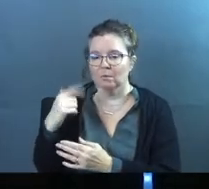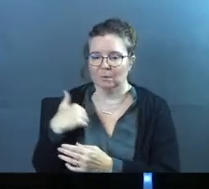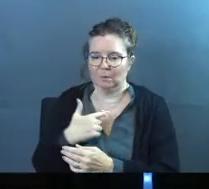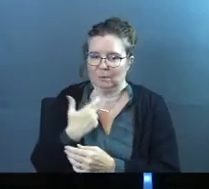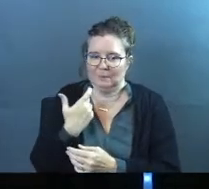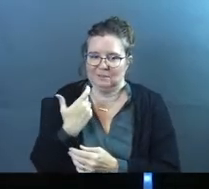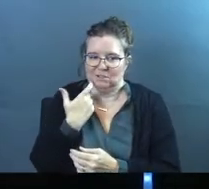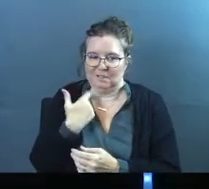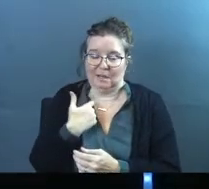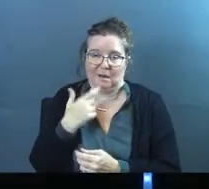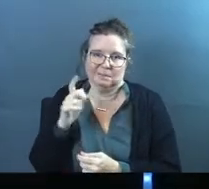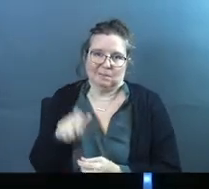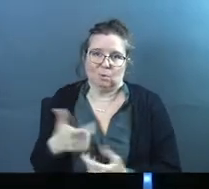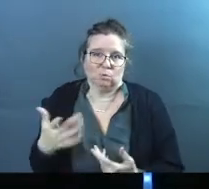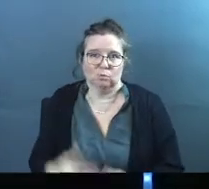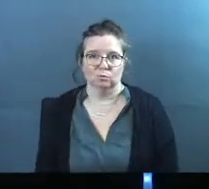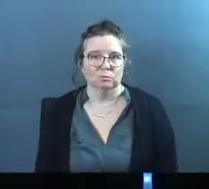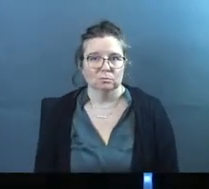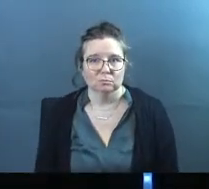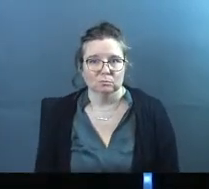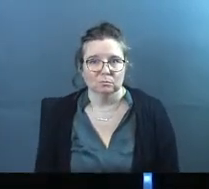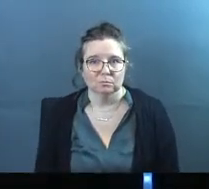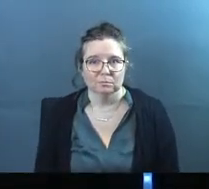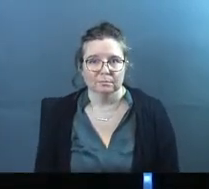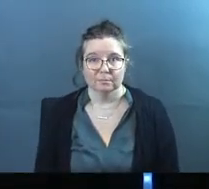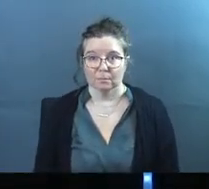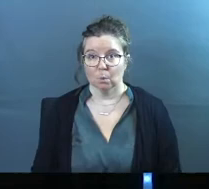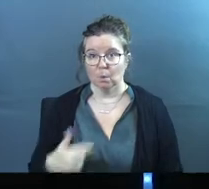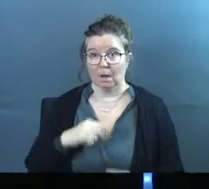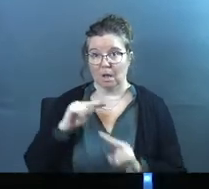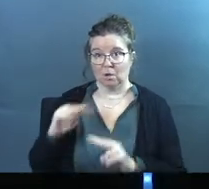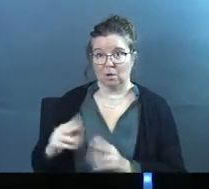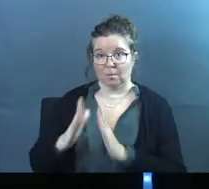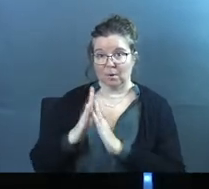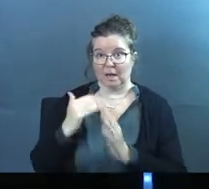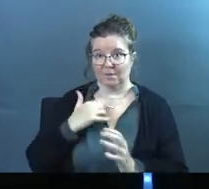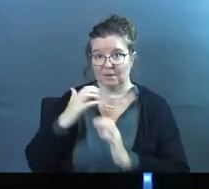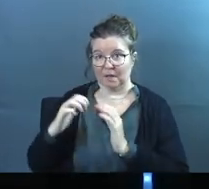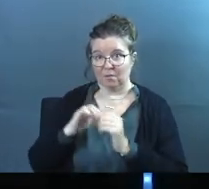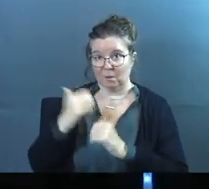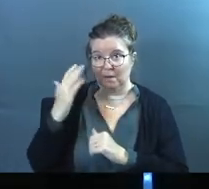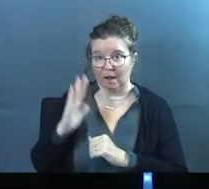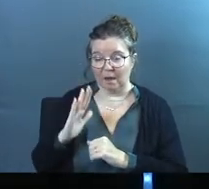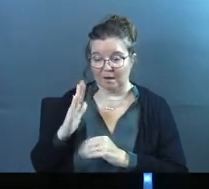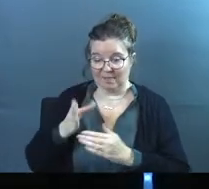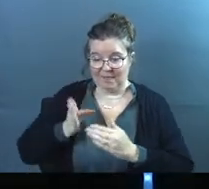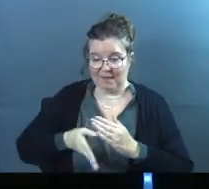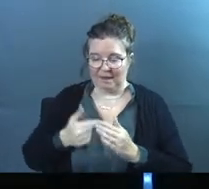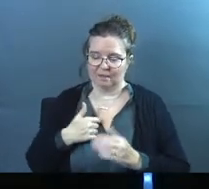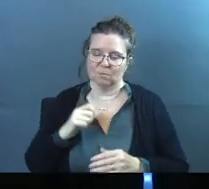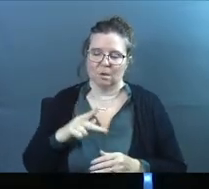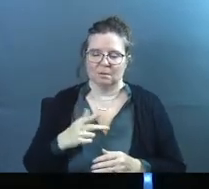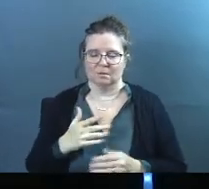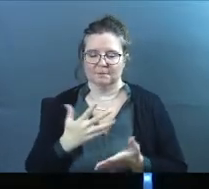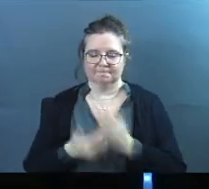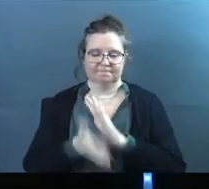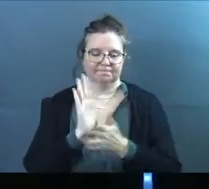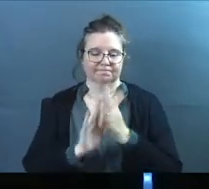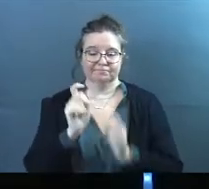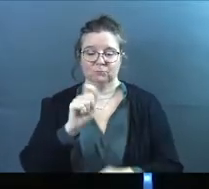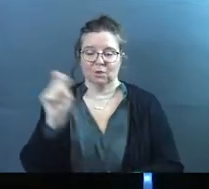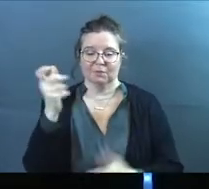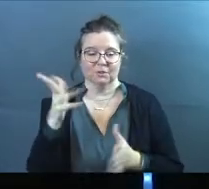we just are supposed to? When I look at prayer and I go have a conversation with God, at the end of it, I go, okay, I did that for the day.